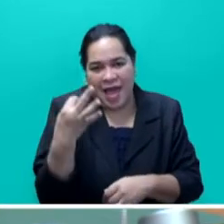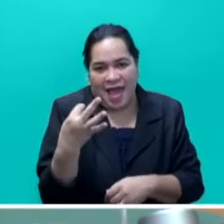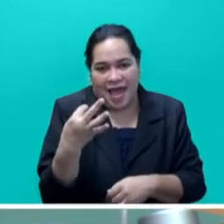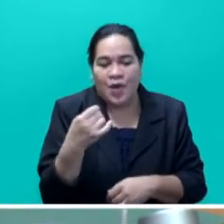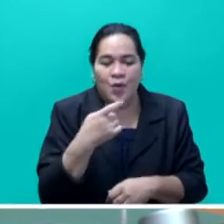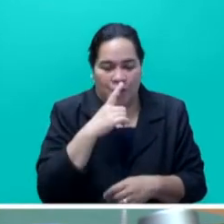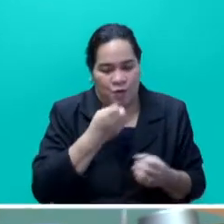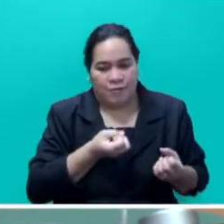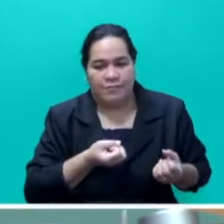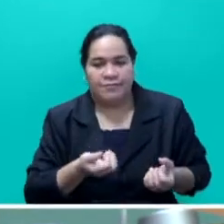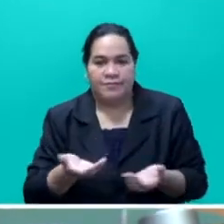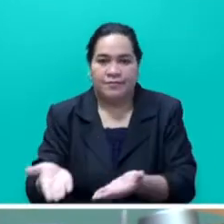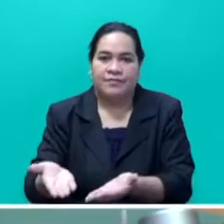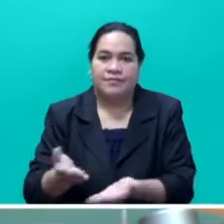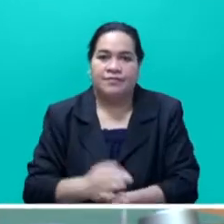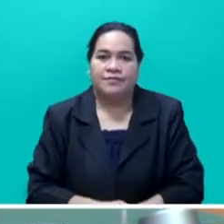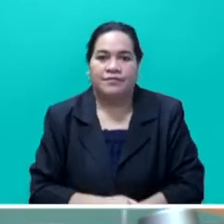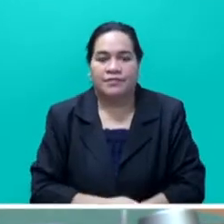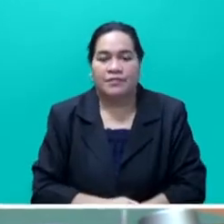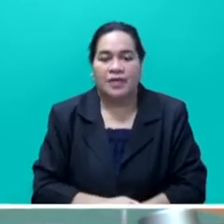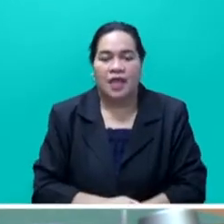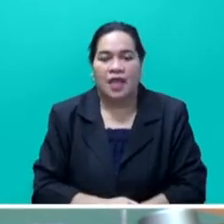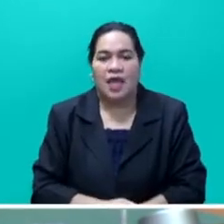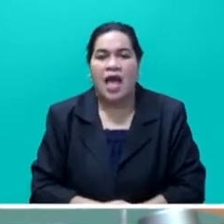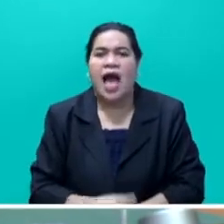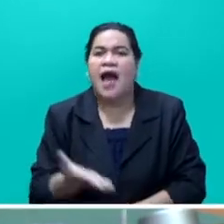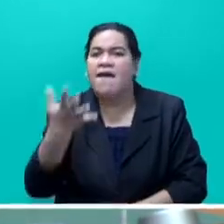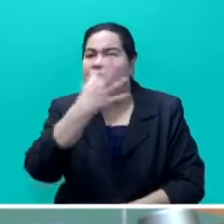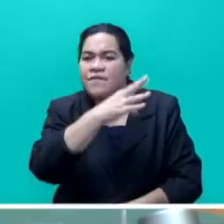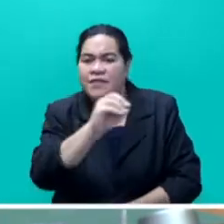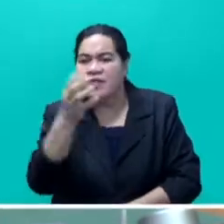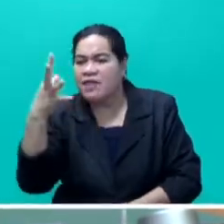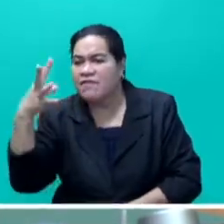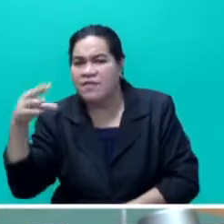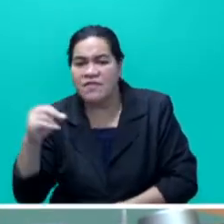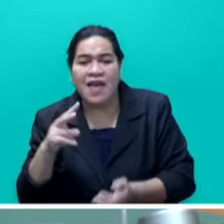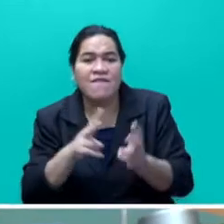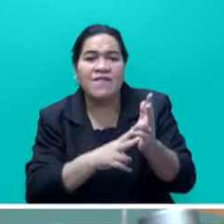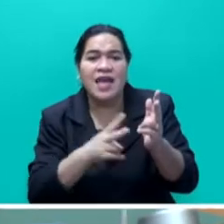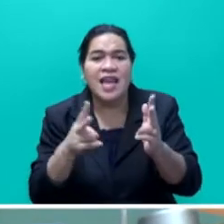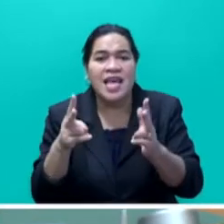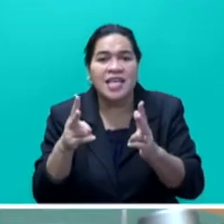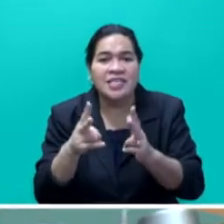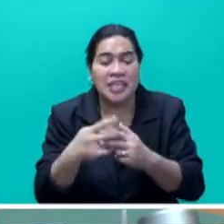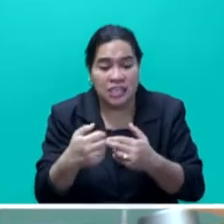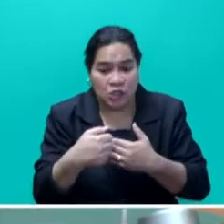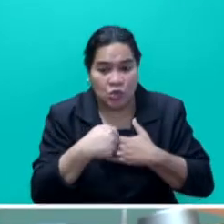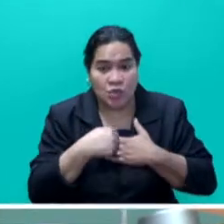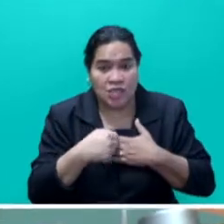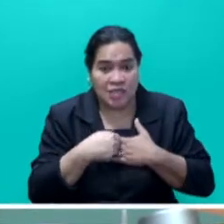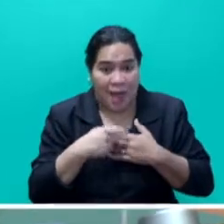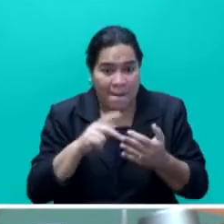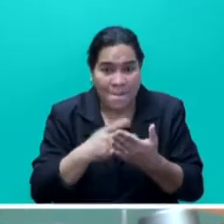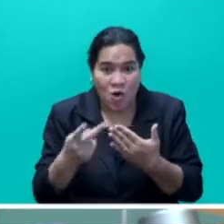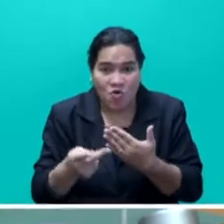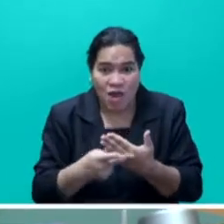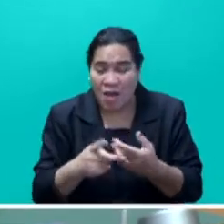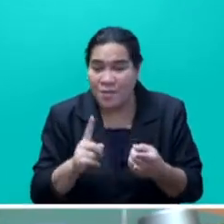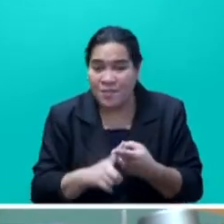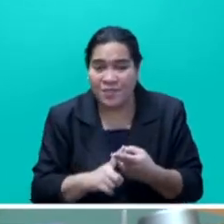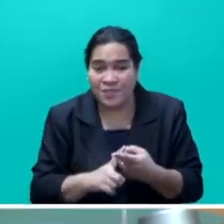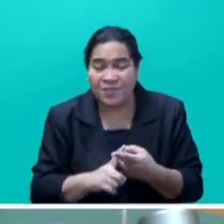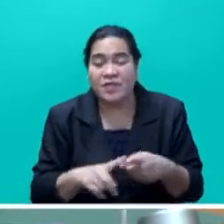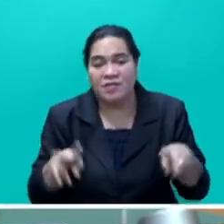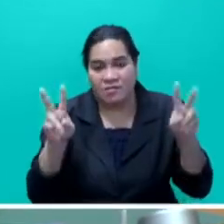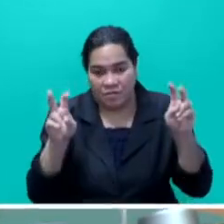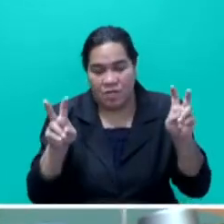Speaker Sayer. Mr Speaker Sayer, 50-50 village nutritional security program will continue to expand. The 50-50 village nutritional